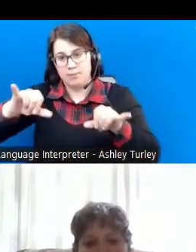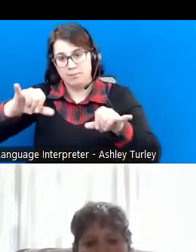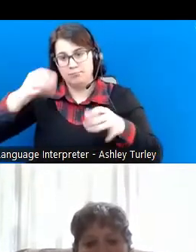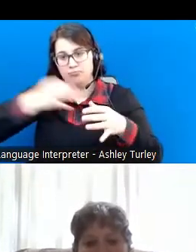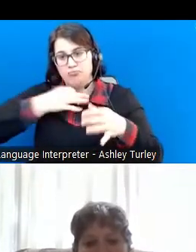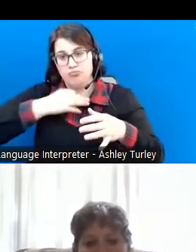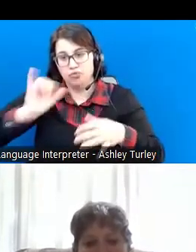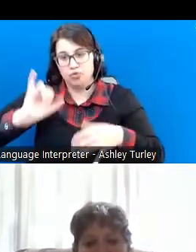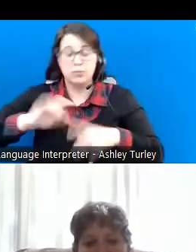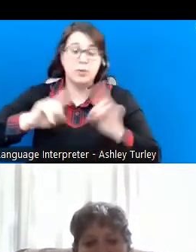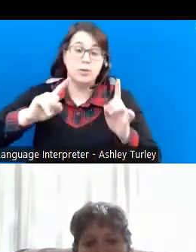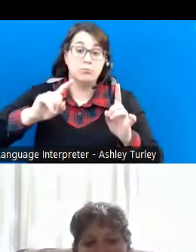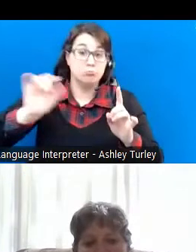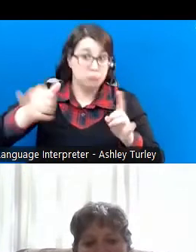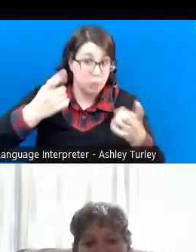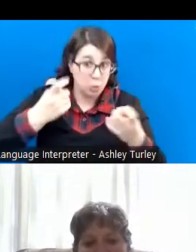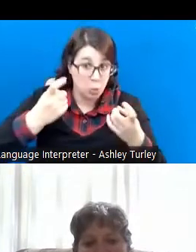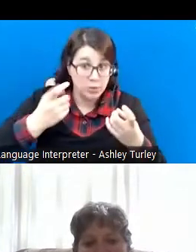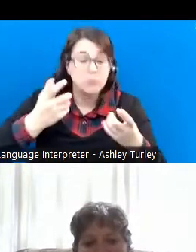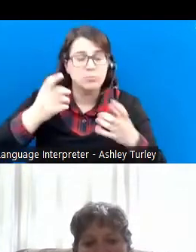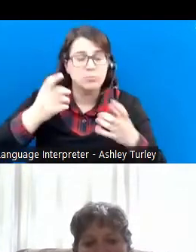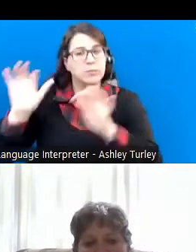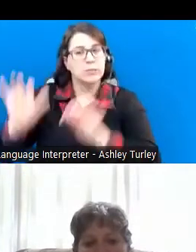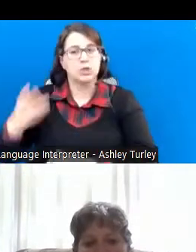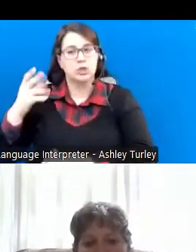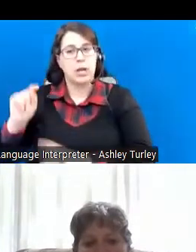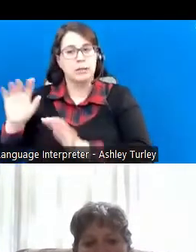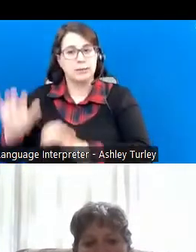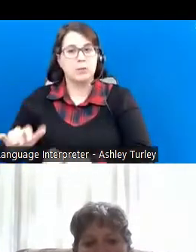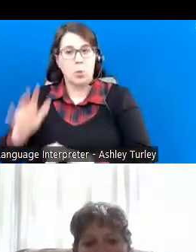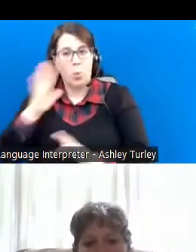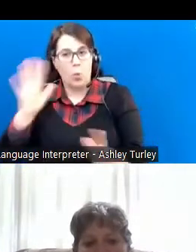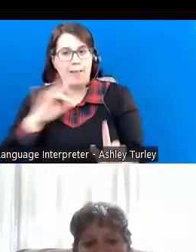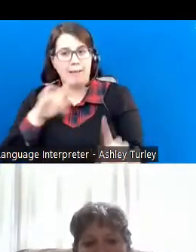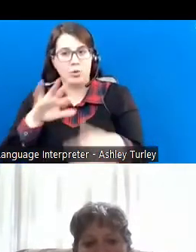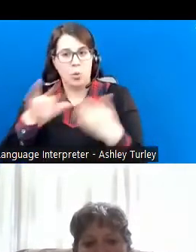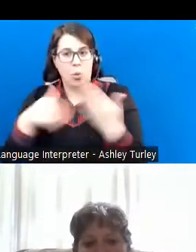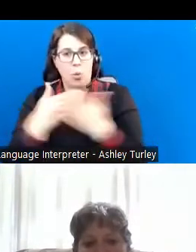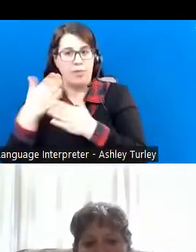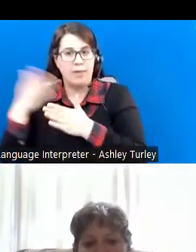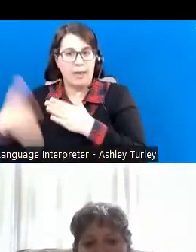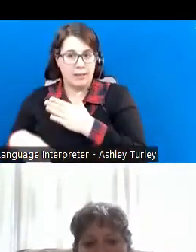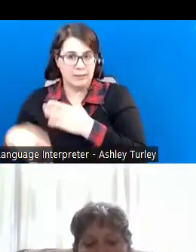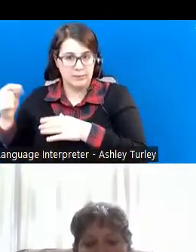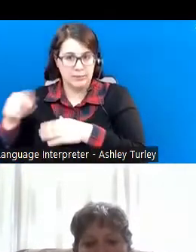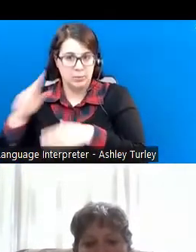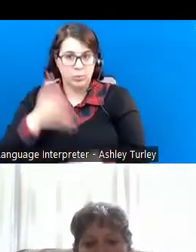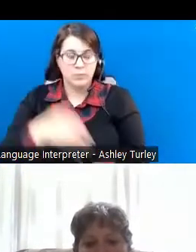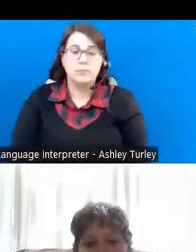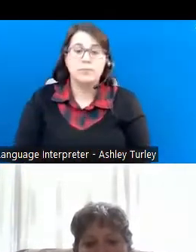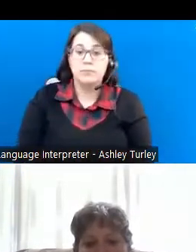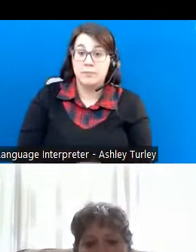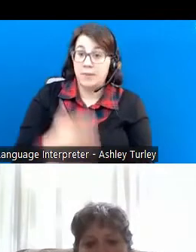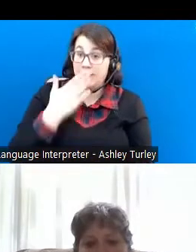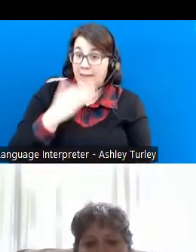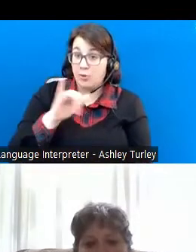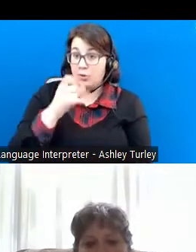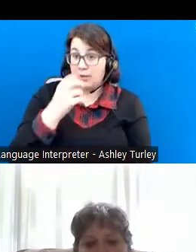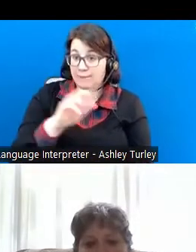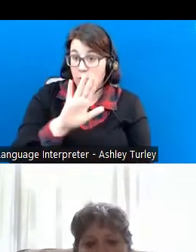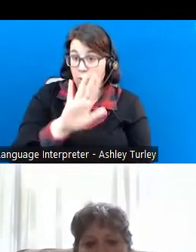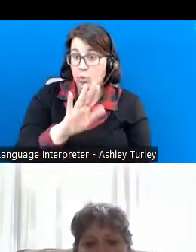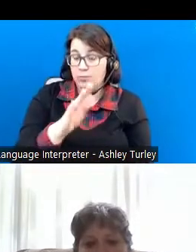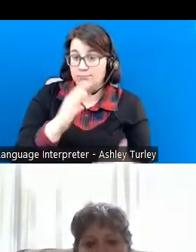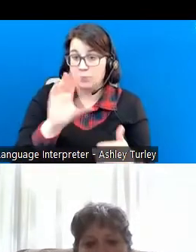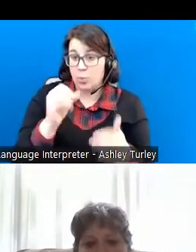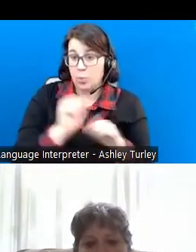But again, any other questions, feel free to put it in the chat, and we will circle back at the end. I'm glad for folks like Jennifer and your colleagues that can